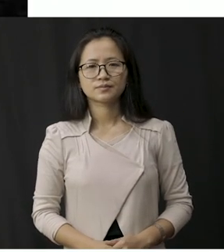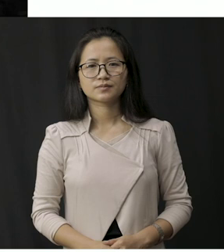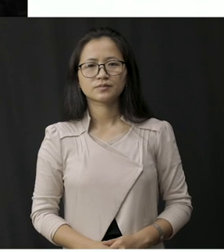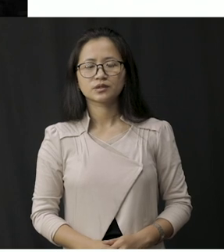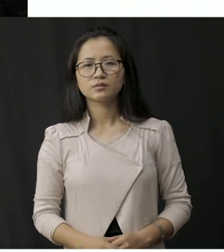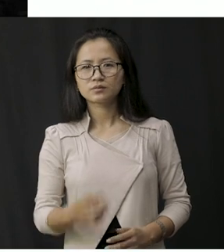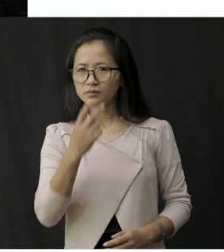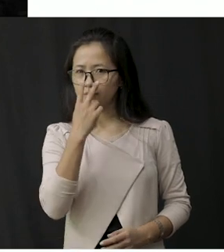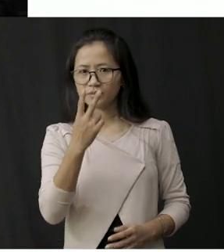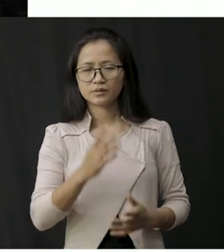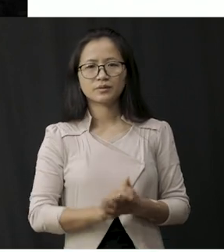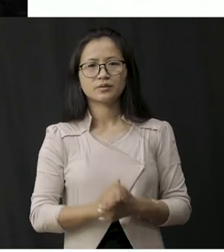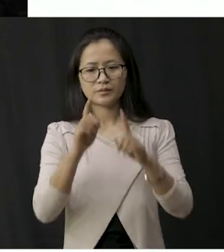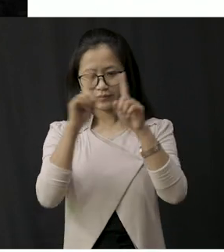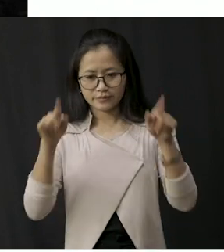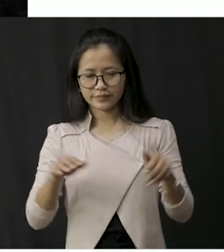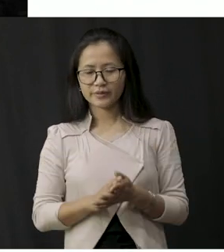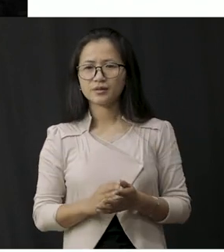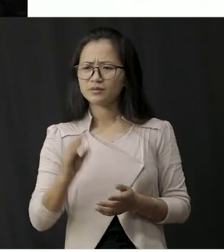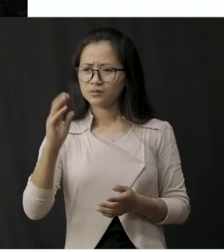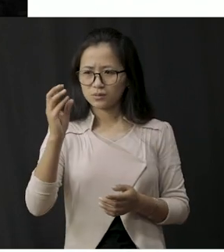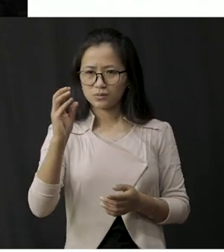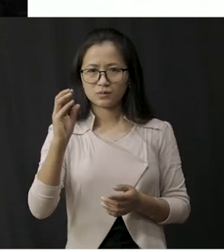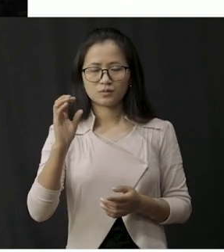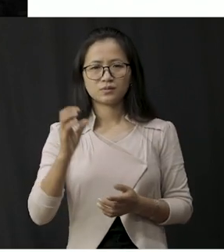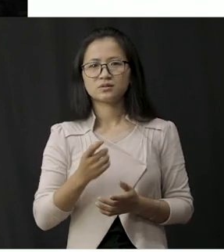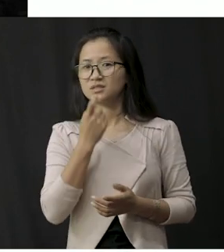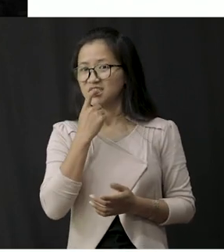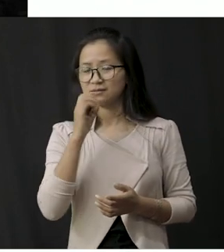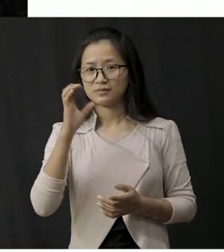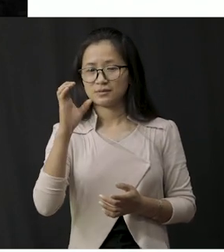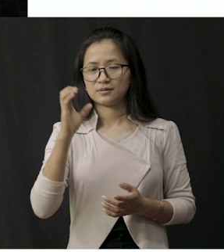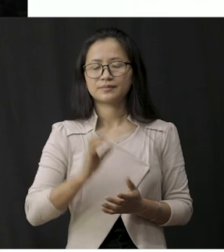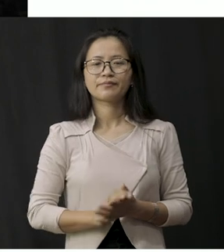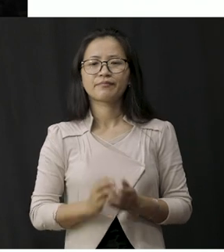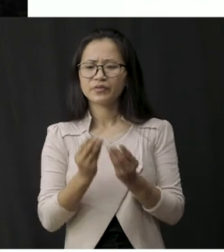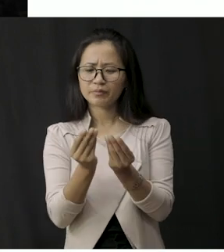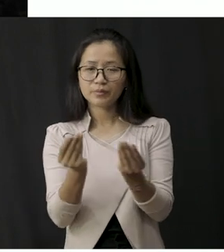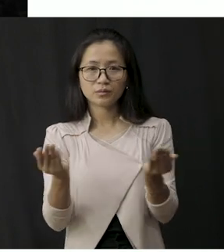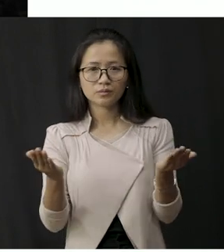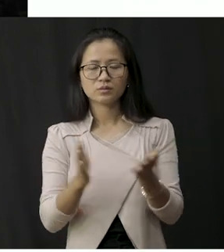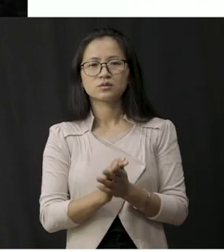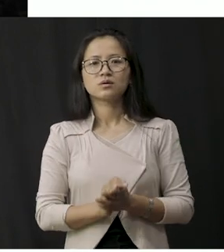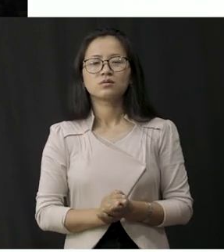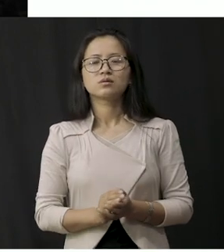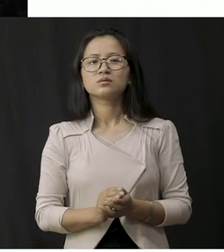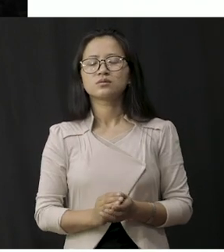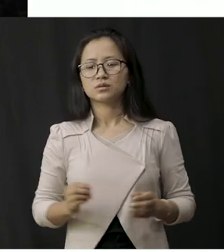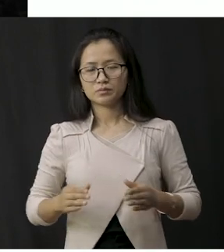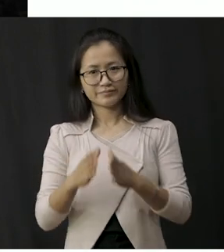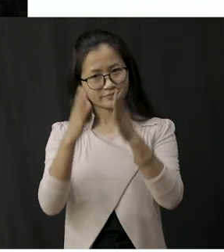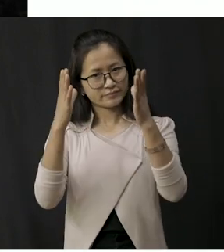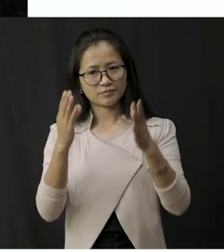so students this light cotton this cotton material cotton materials are all obtained from cotton